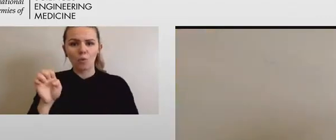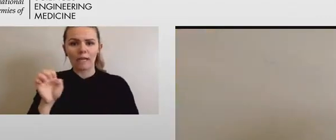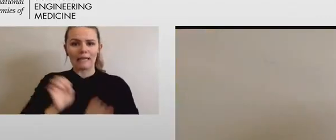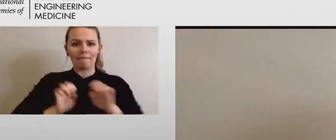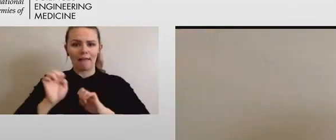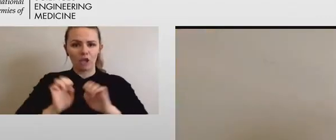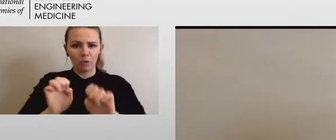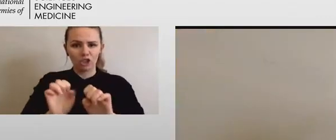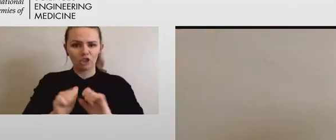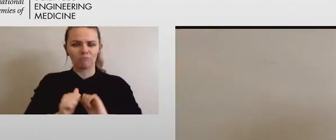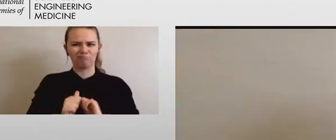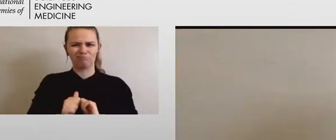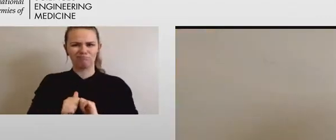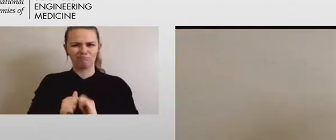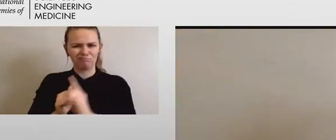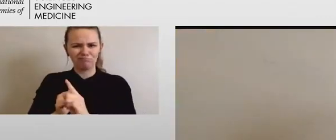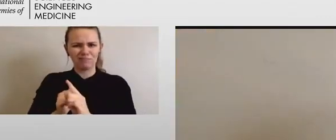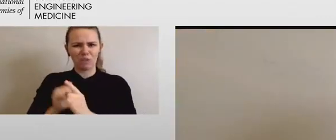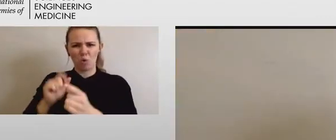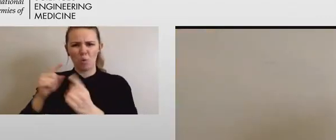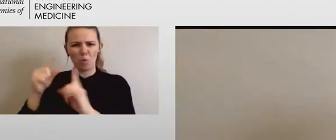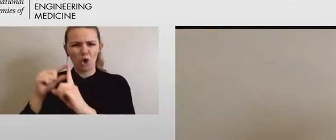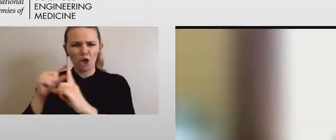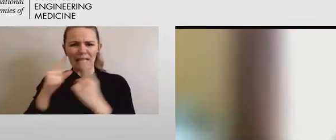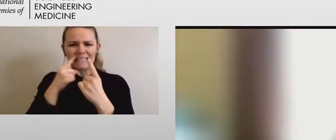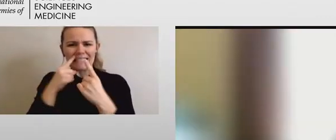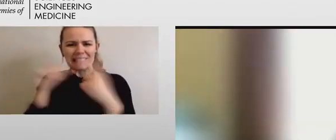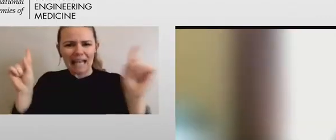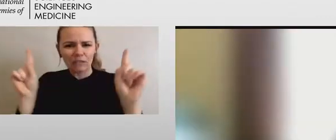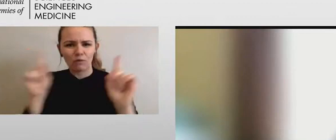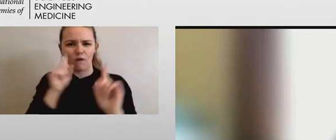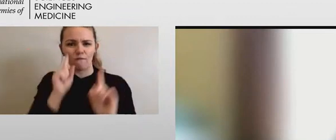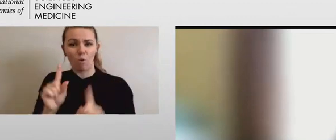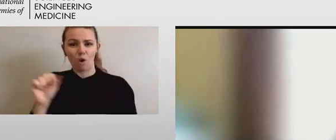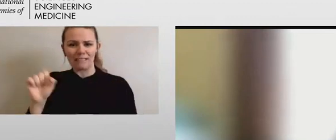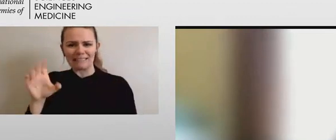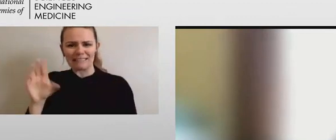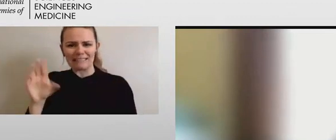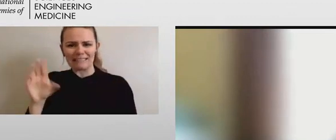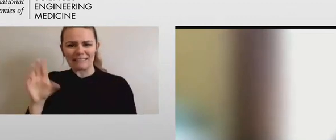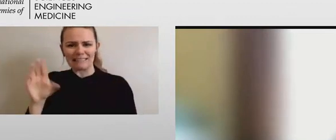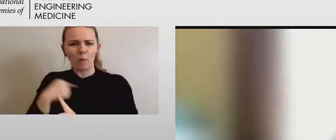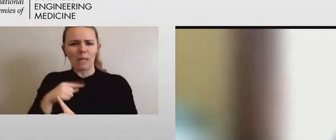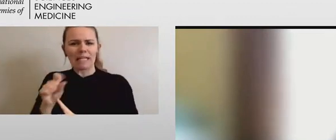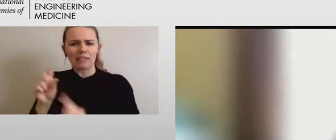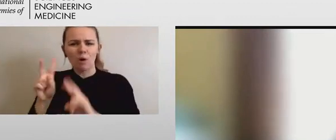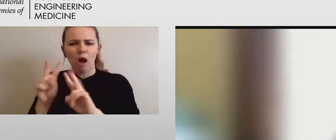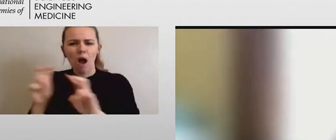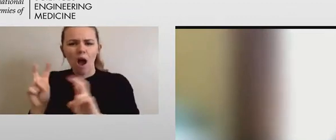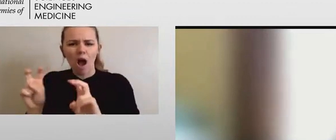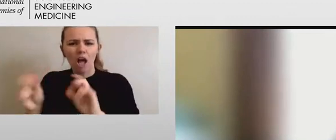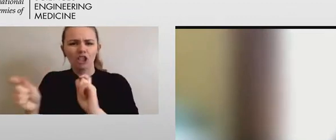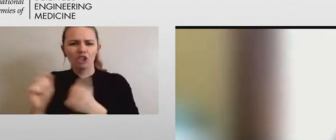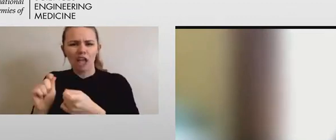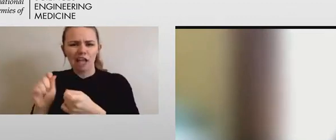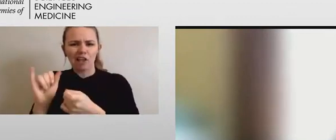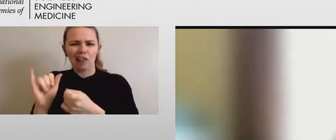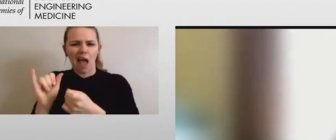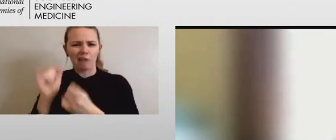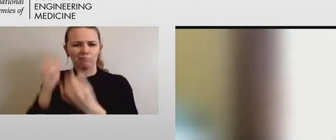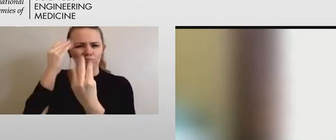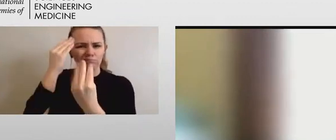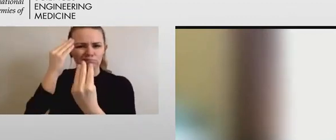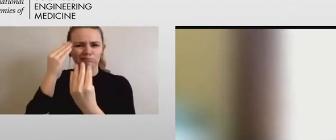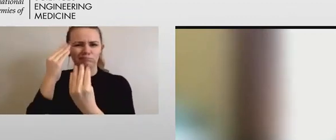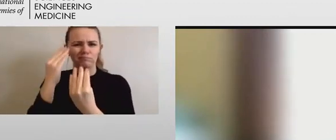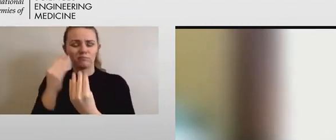successful in STEM to ultimately achieve a career as a scientist or